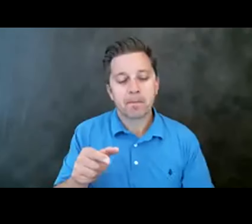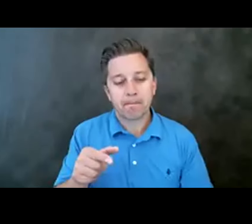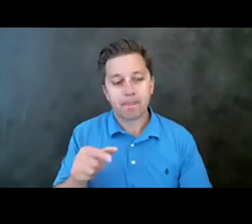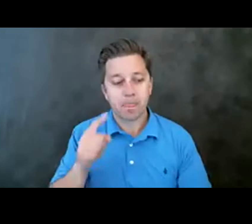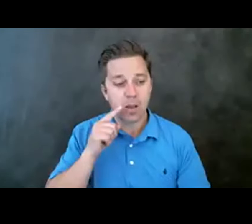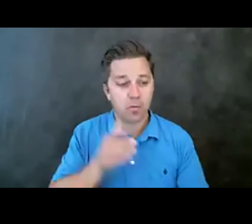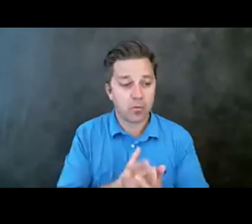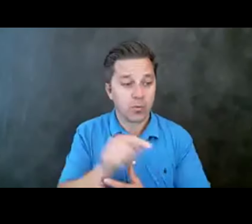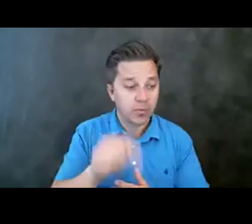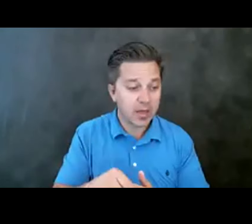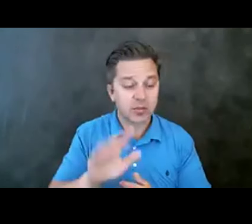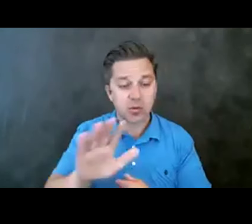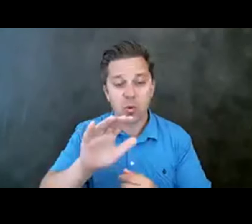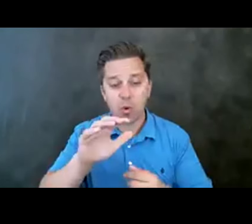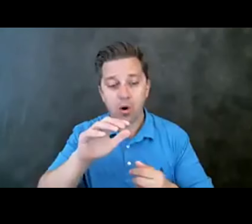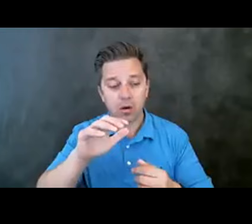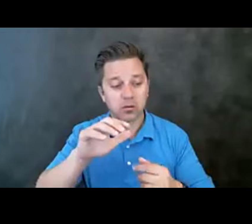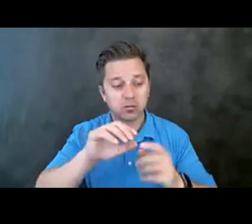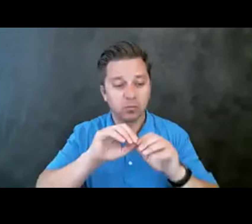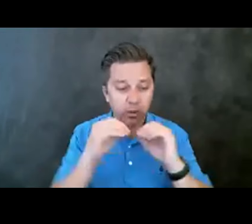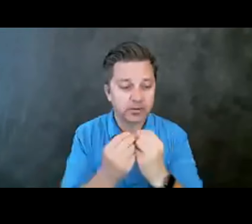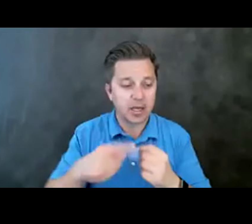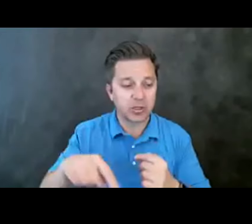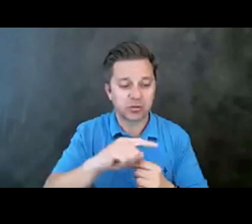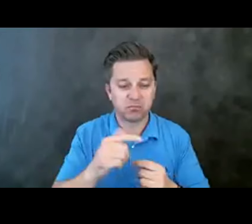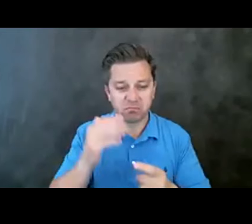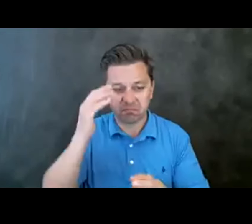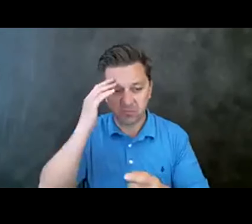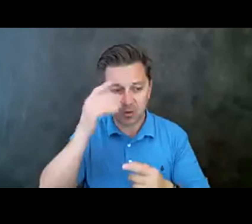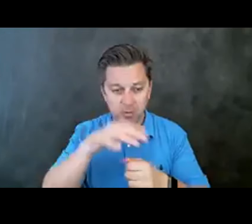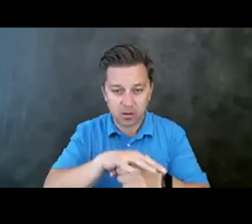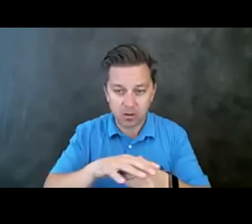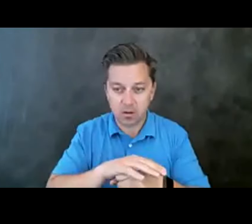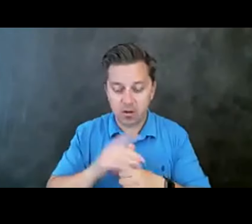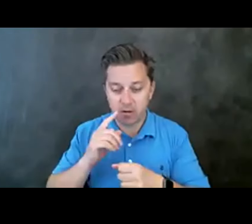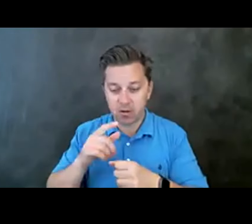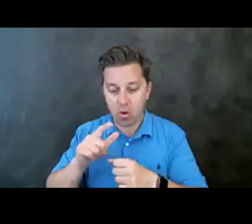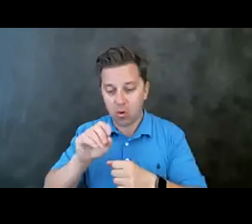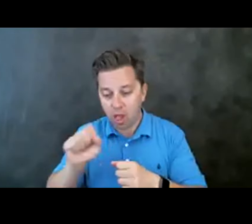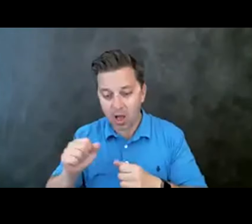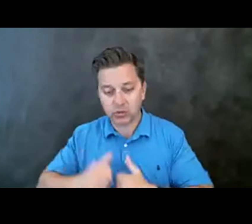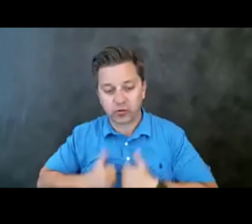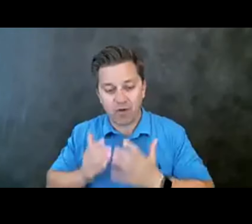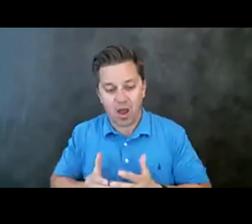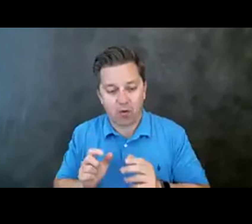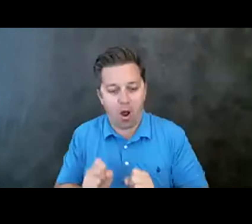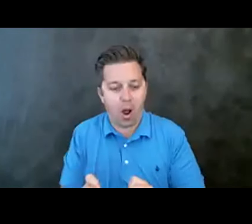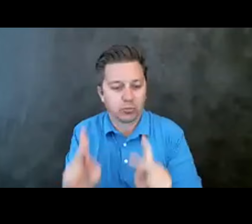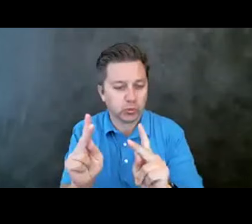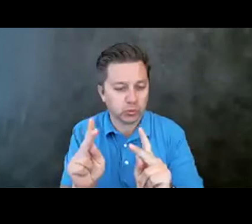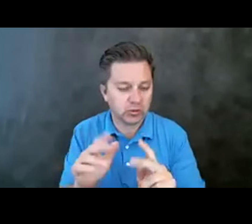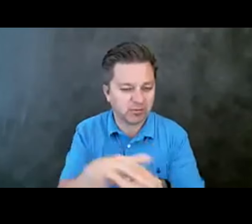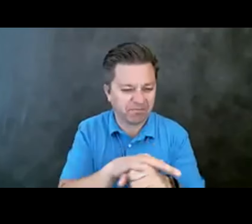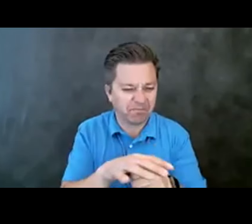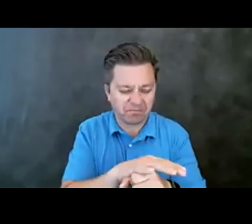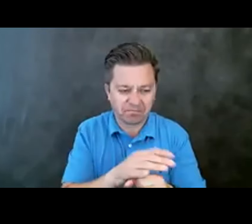collaborative, you probably are more, you know, more aware than I would be of local loss survivor opportunities. Um, there's a